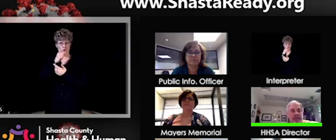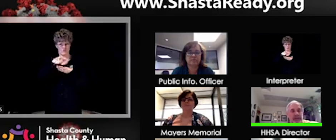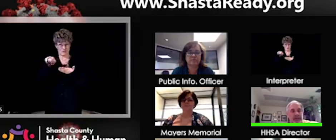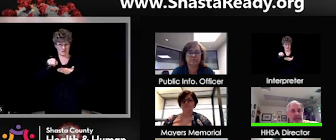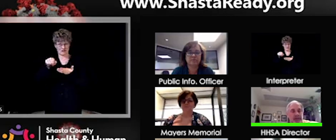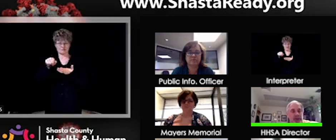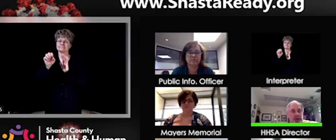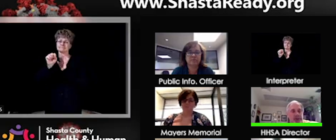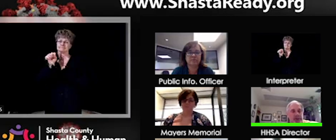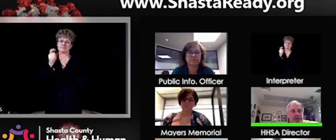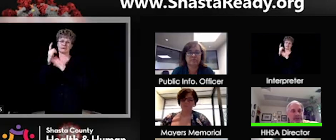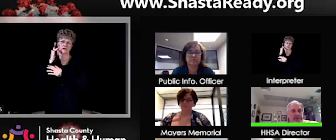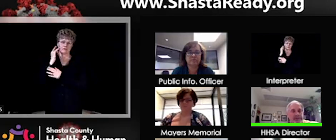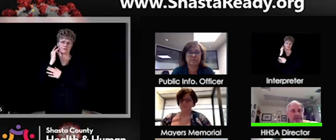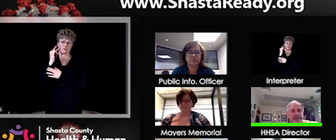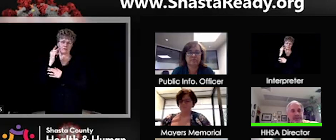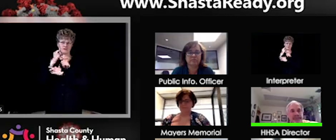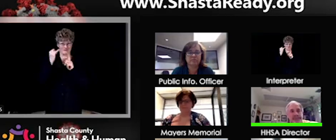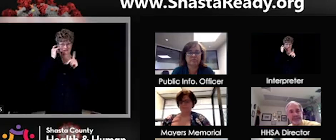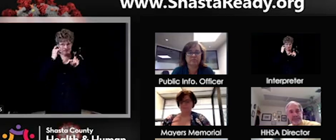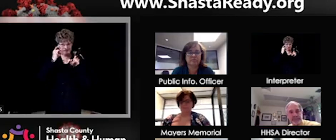the test site, there is no charge.